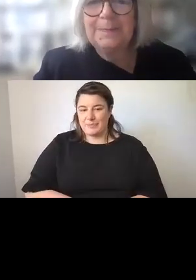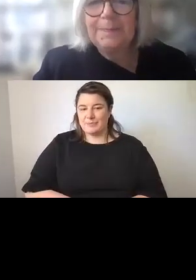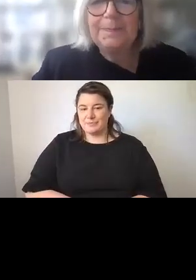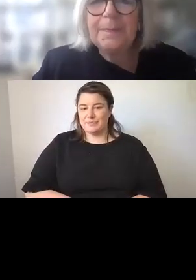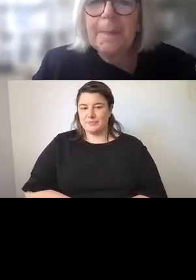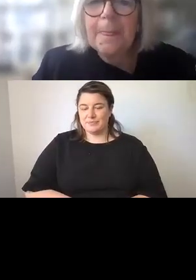Thank you very much.